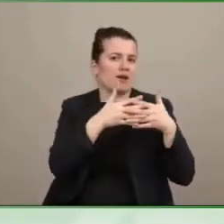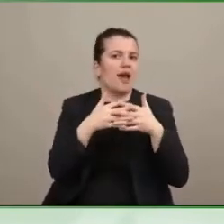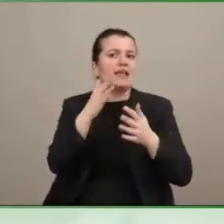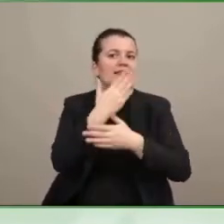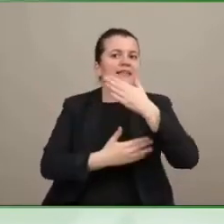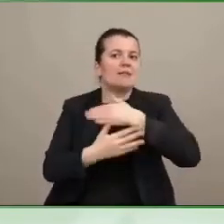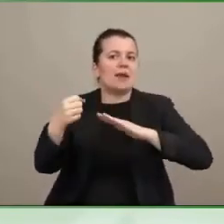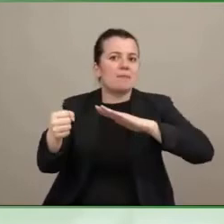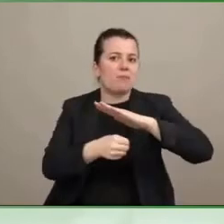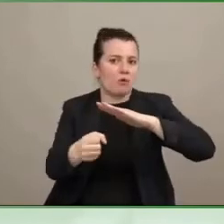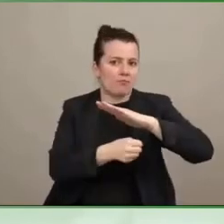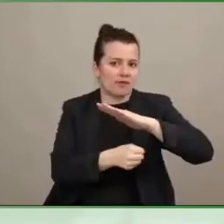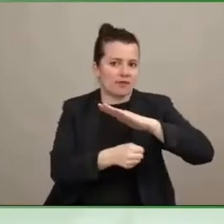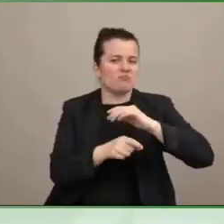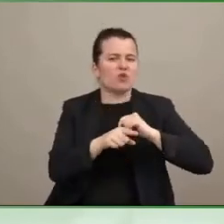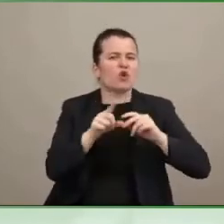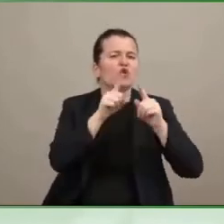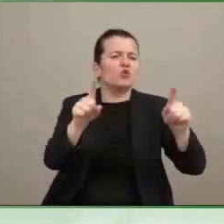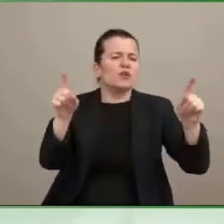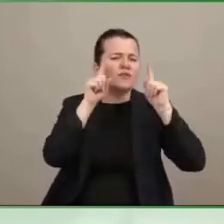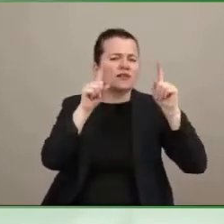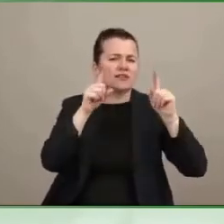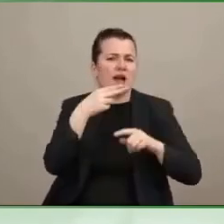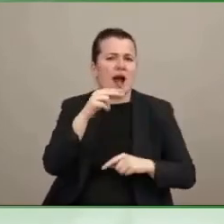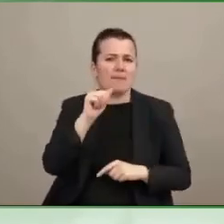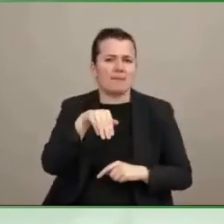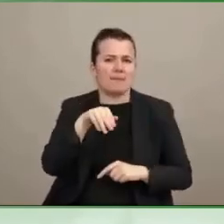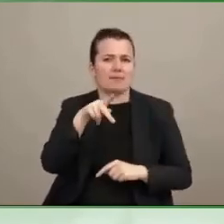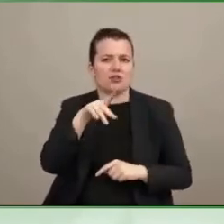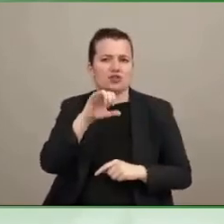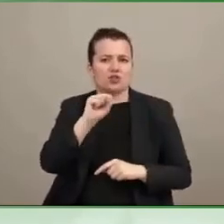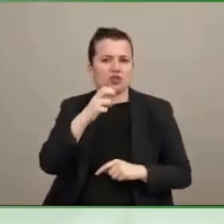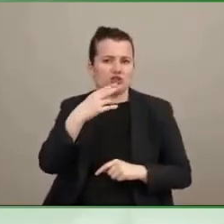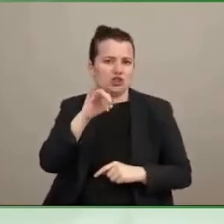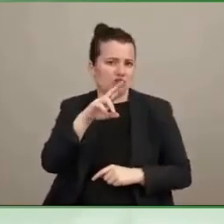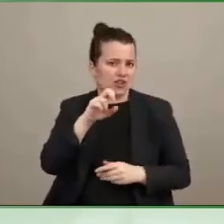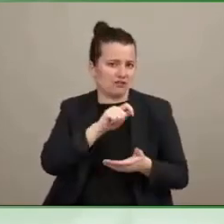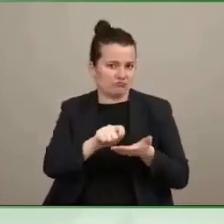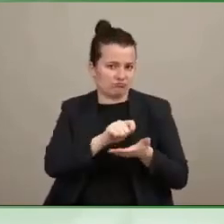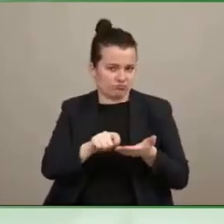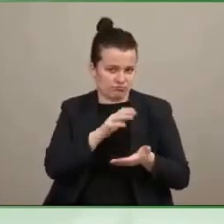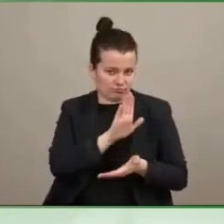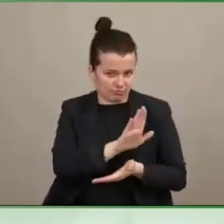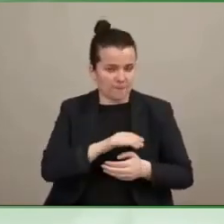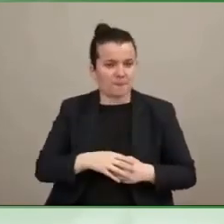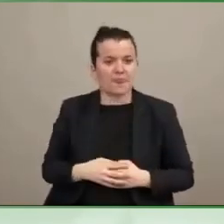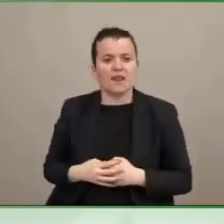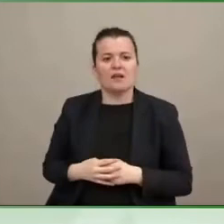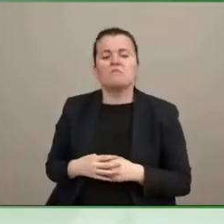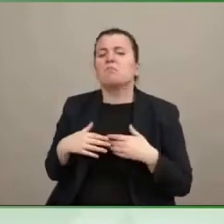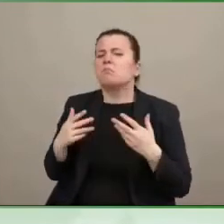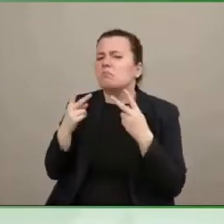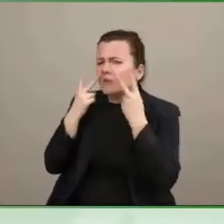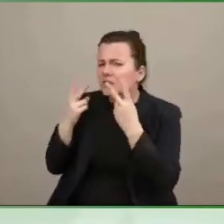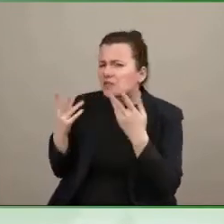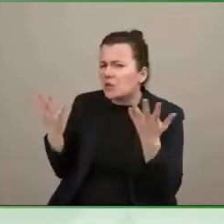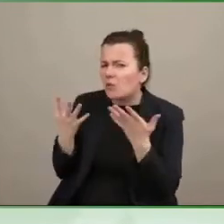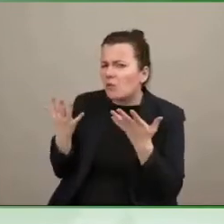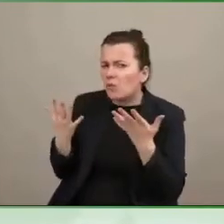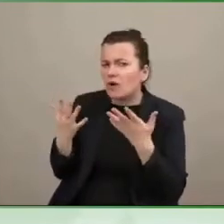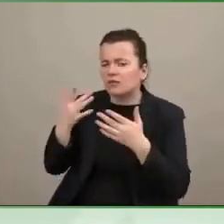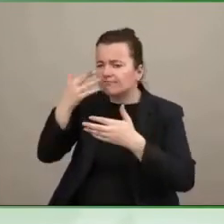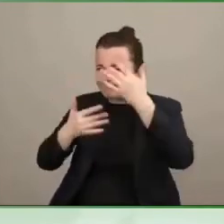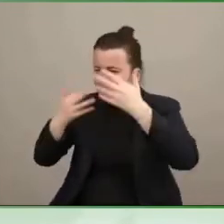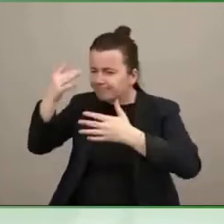And when we looked at the January numbers, and these numbers are extrapolated from the U.S. Bureau of Labor statistic numbers